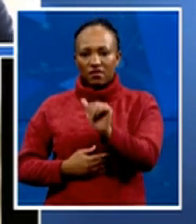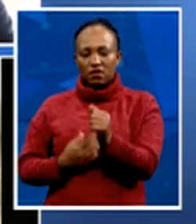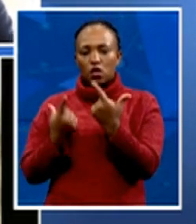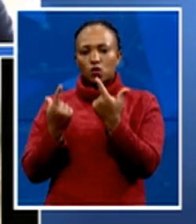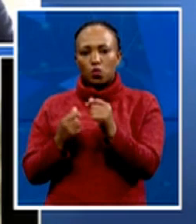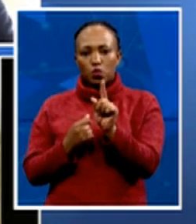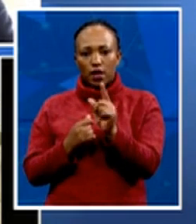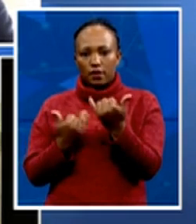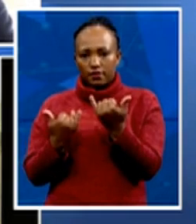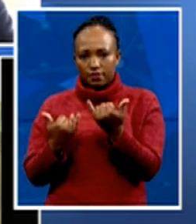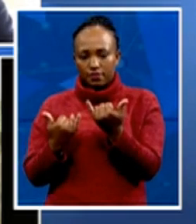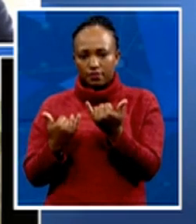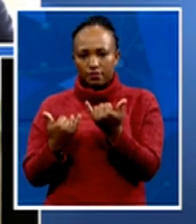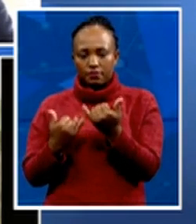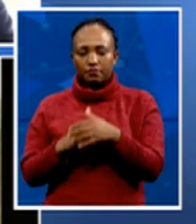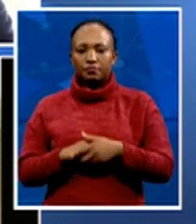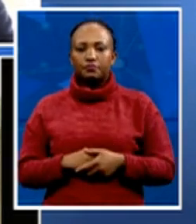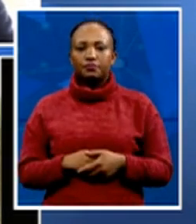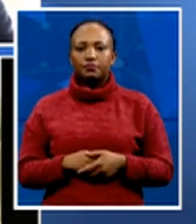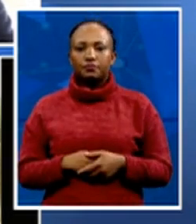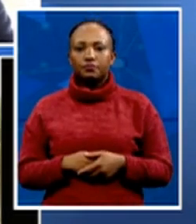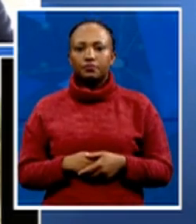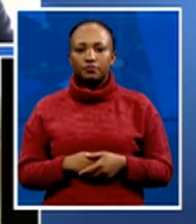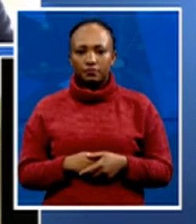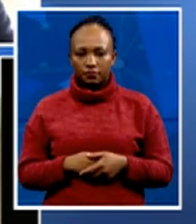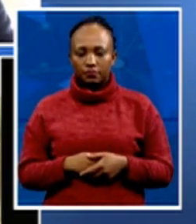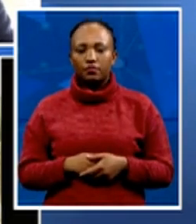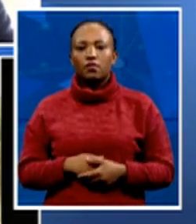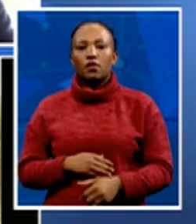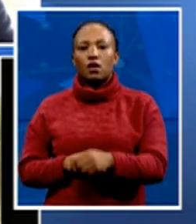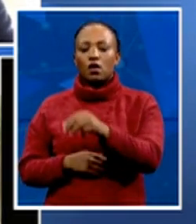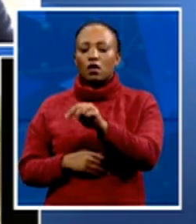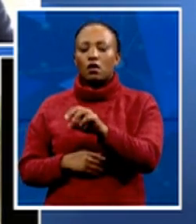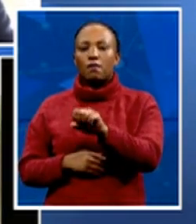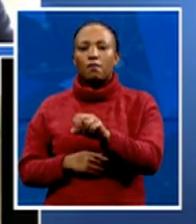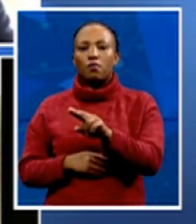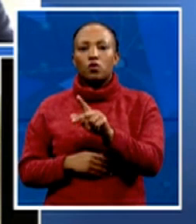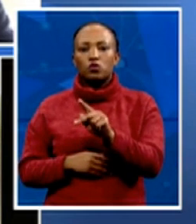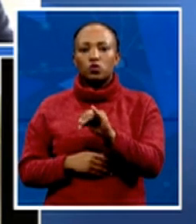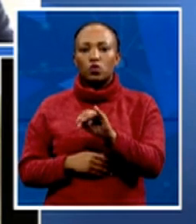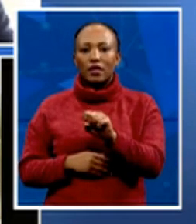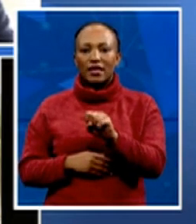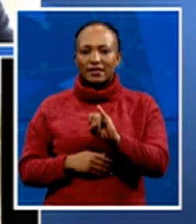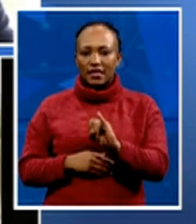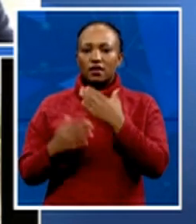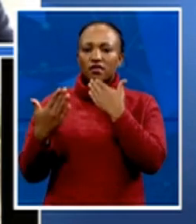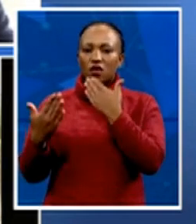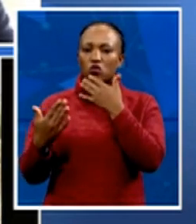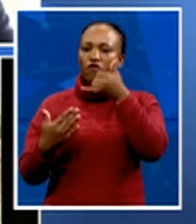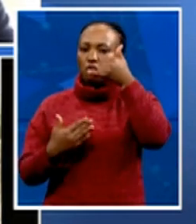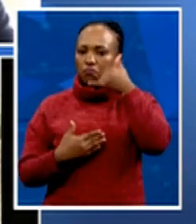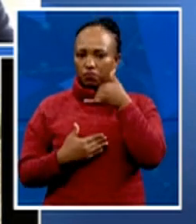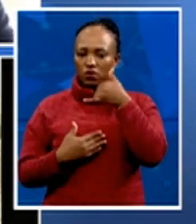Okay. Thank you. Thank you. Thank much for your contribution. And that's why we wanted to know your ideology, because